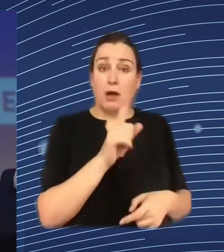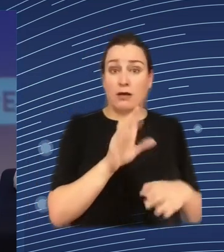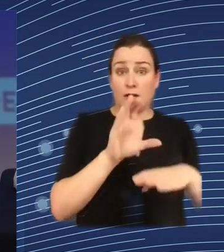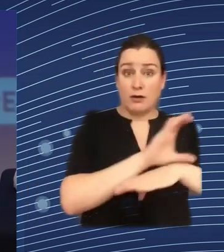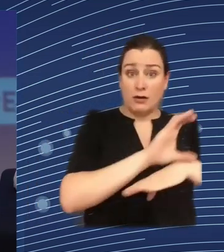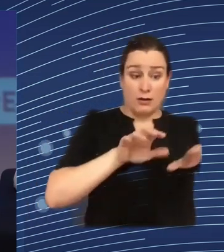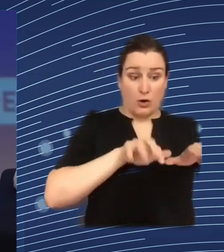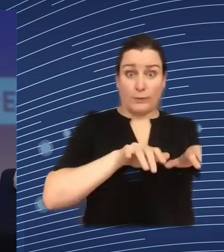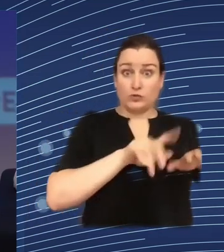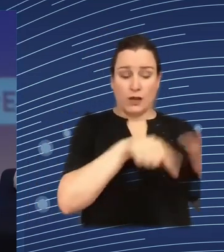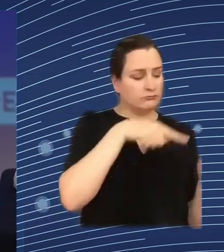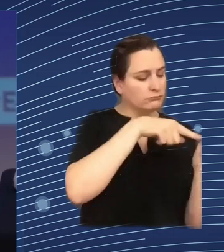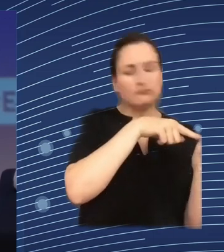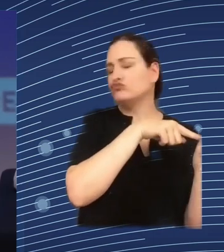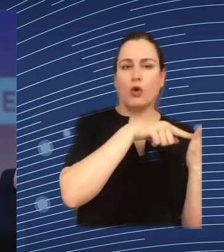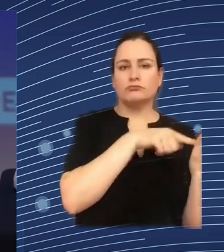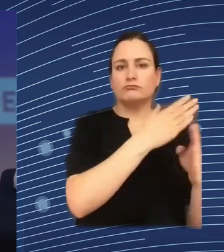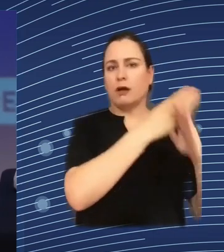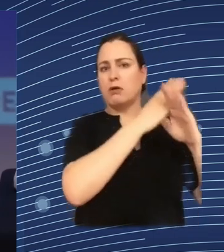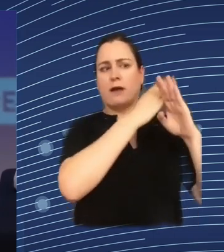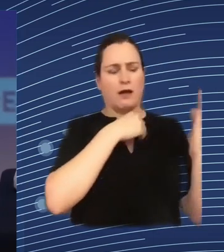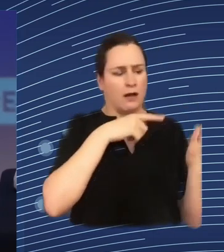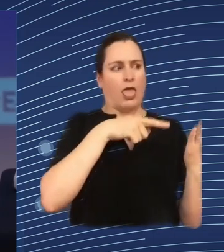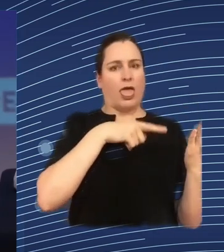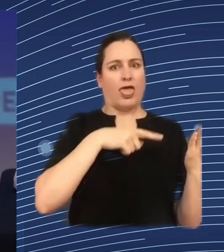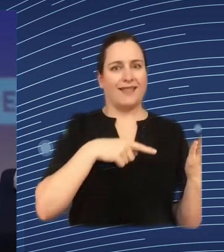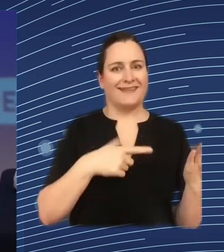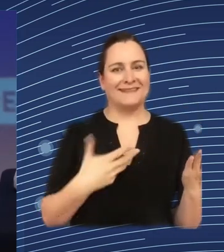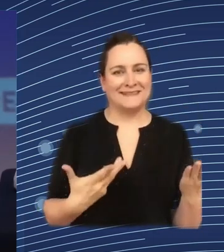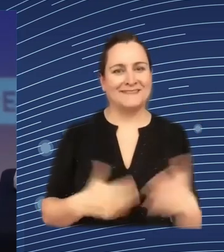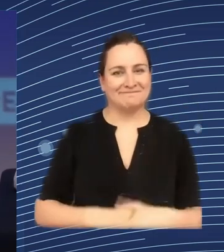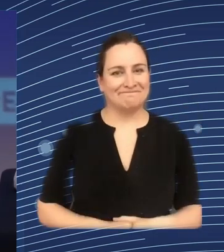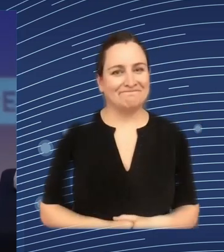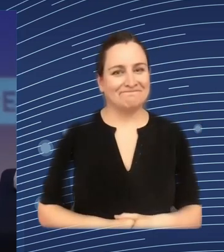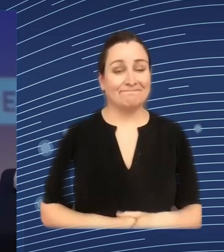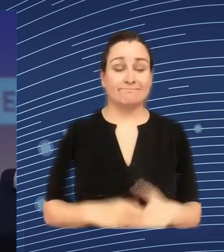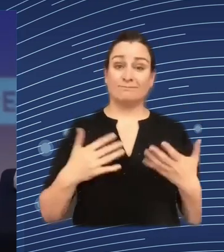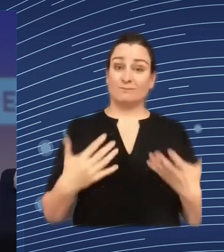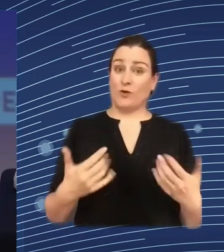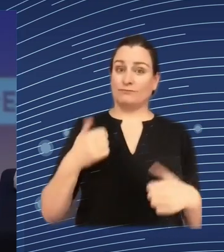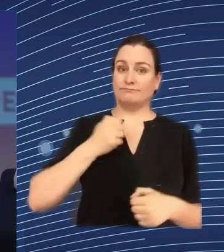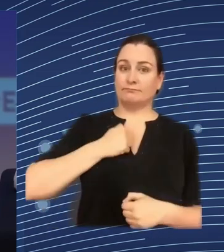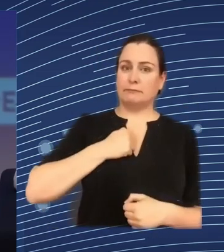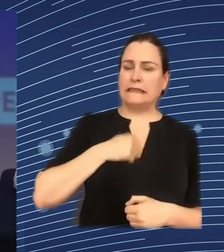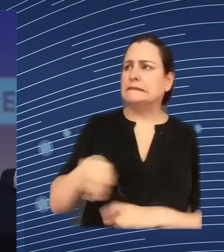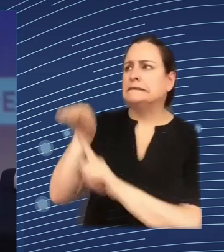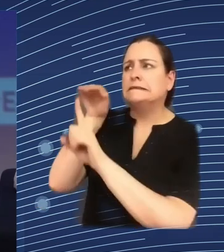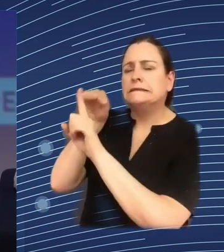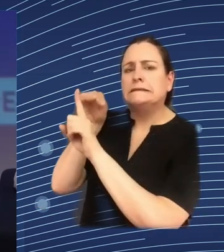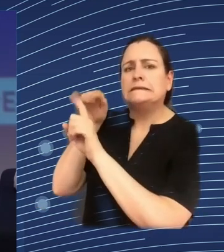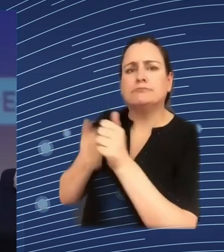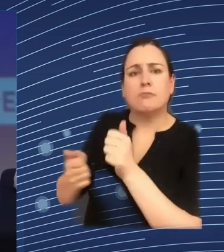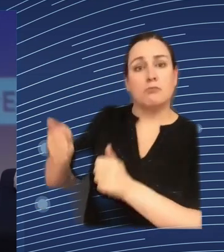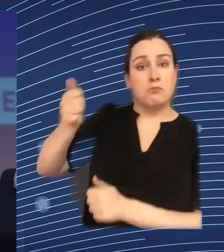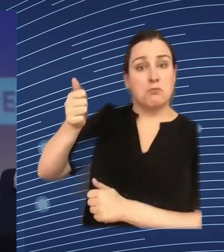are so objective the supervisory my authority argued that the the